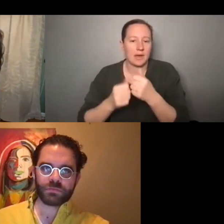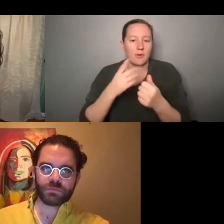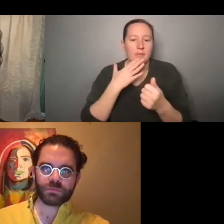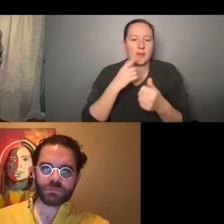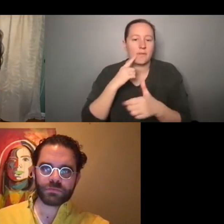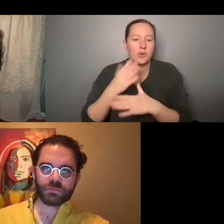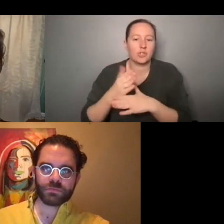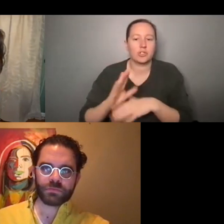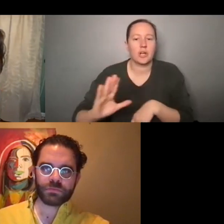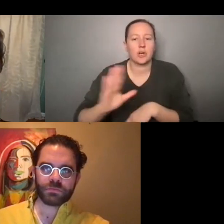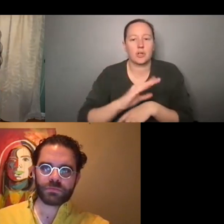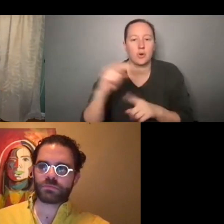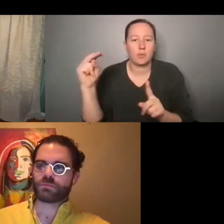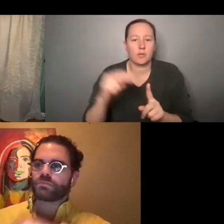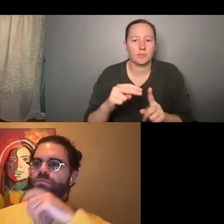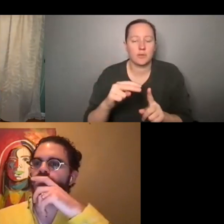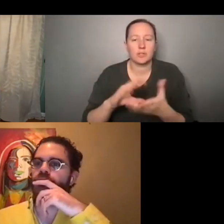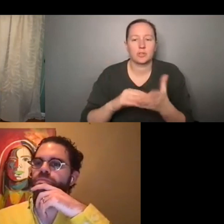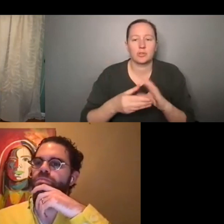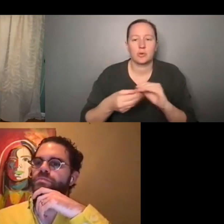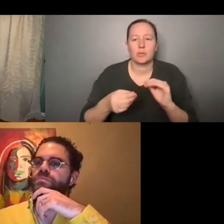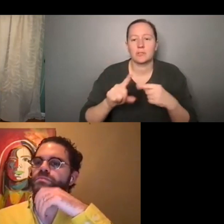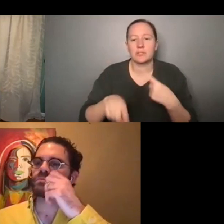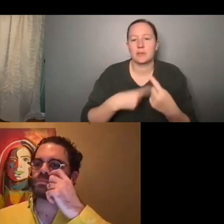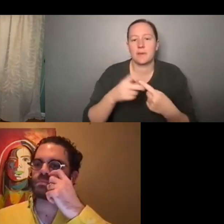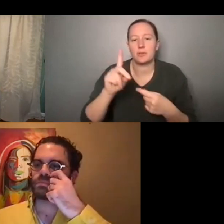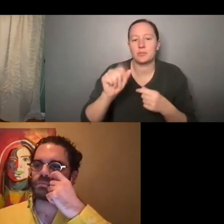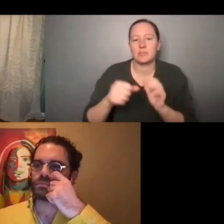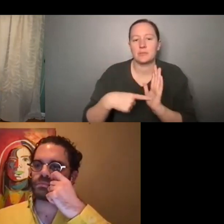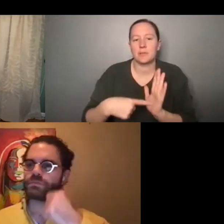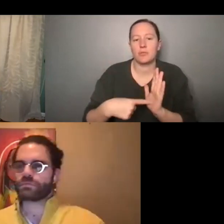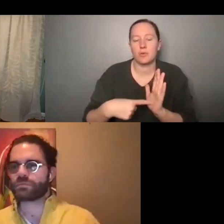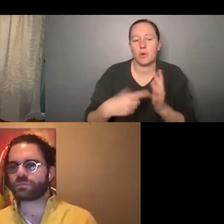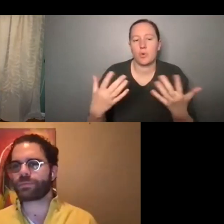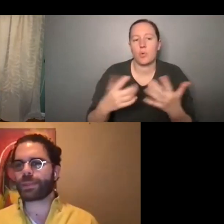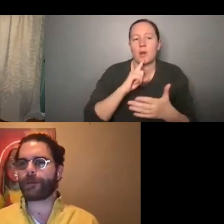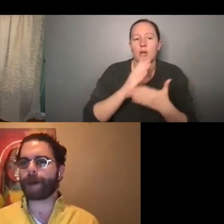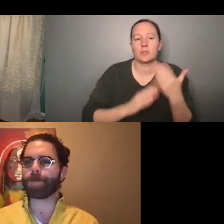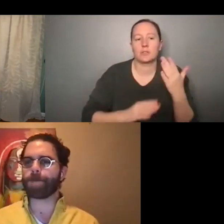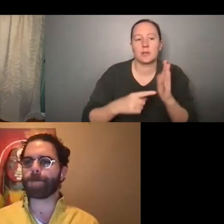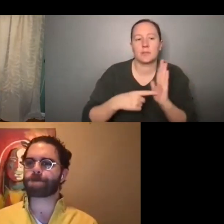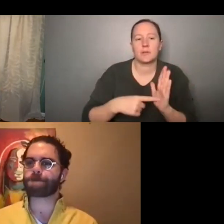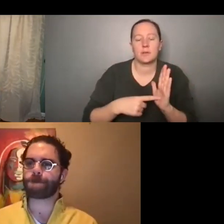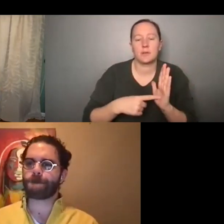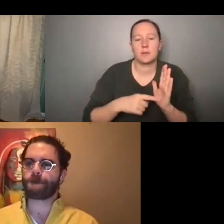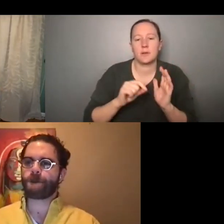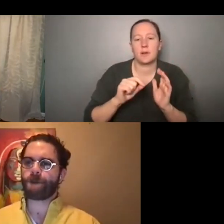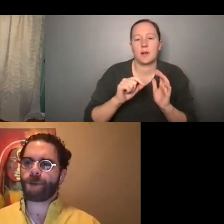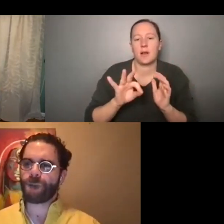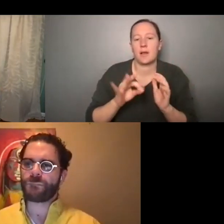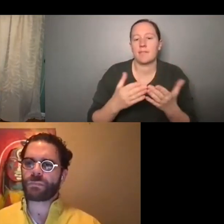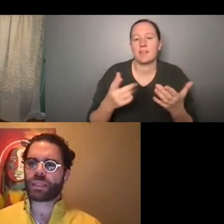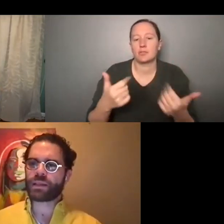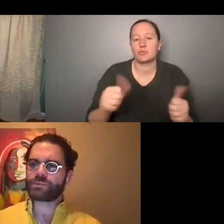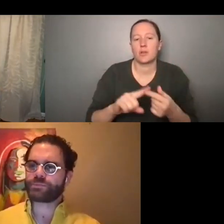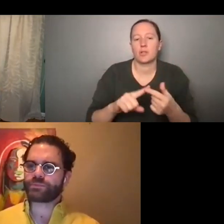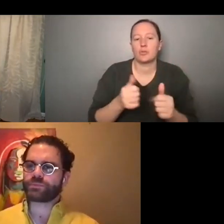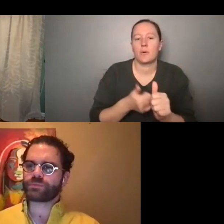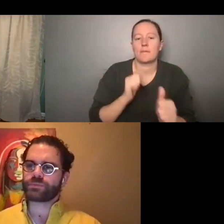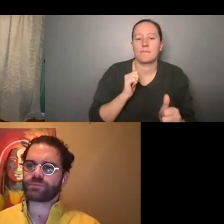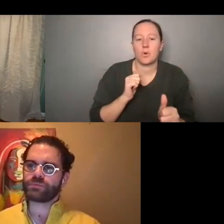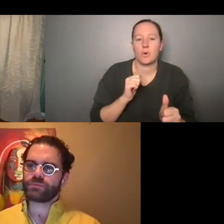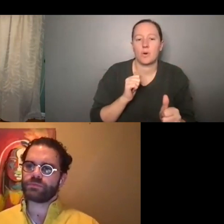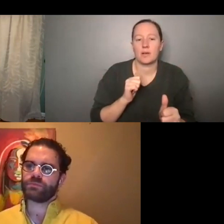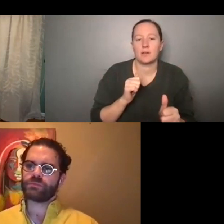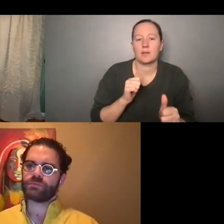sharing your perspectives and stories about disability representation. Uh, what are some examples and tropes you try to avoid when it comes to representing characters and